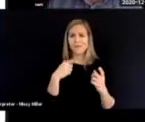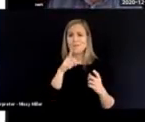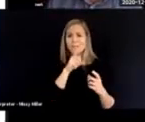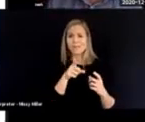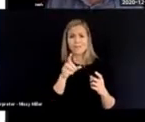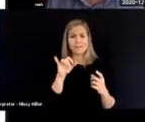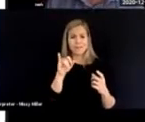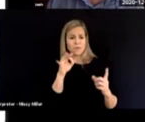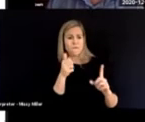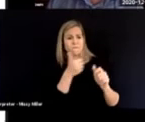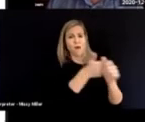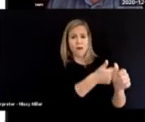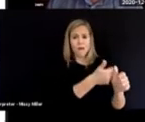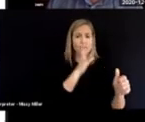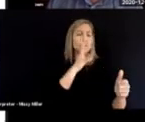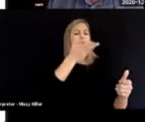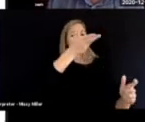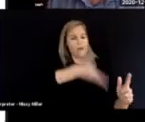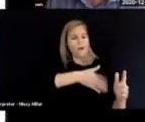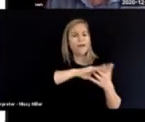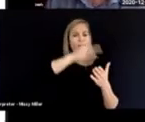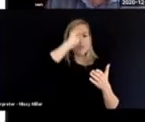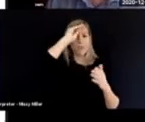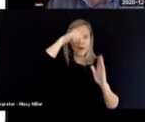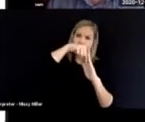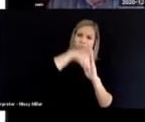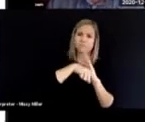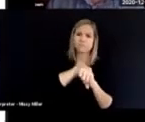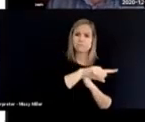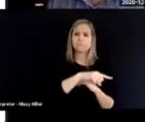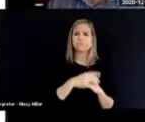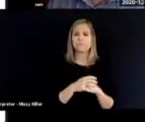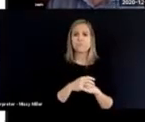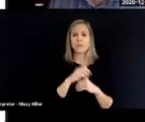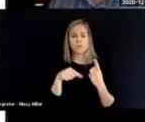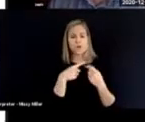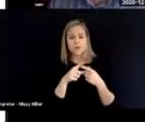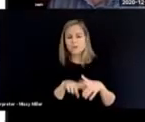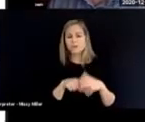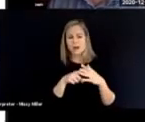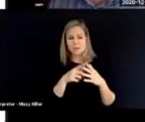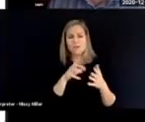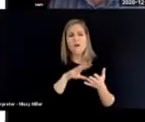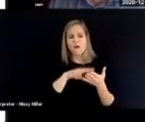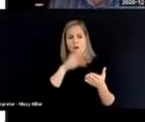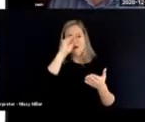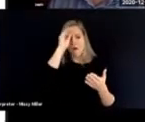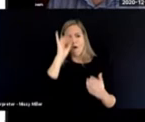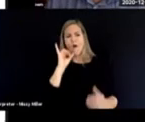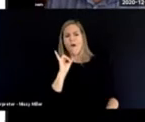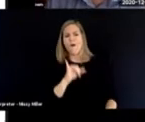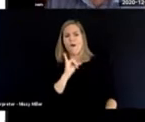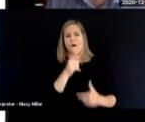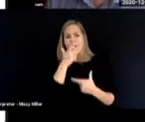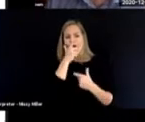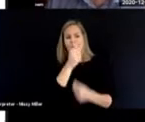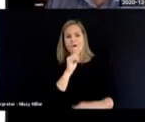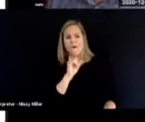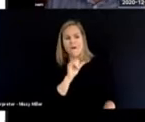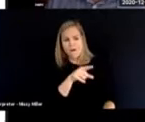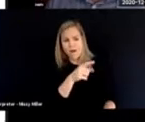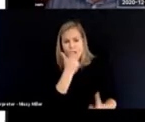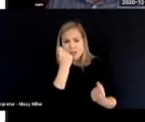And it's only once you start to know the child, you're in a position to get your educational input appropriate